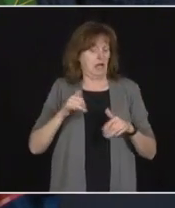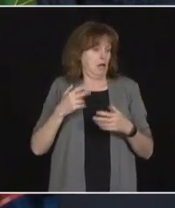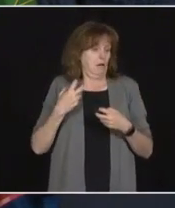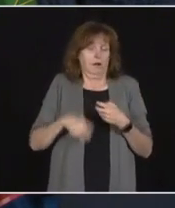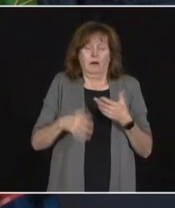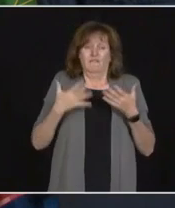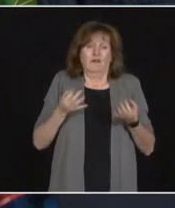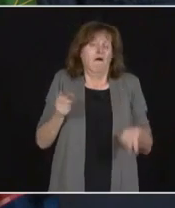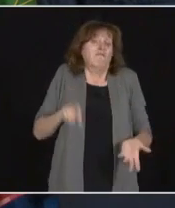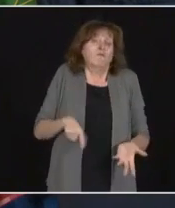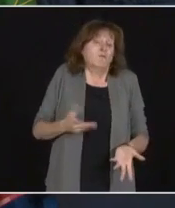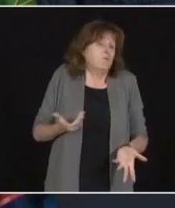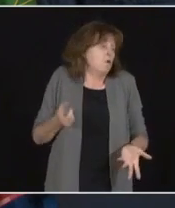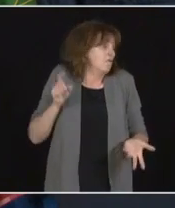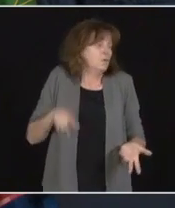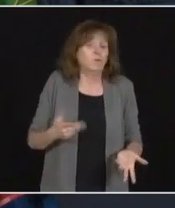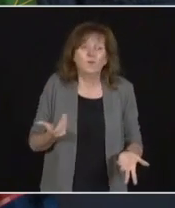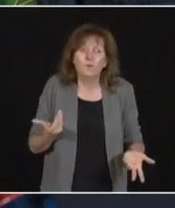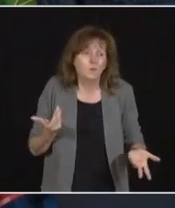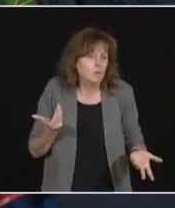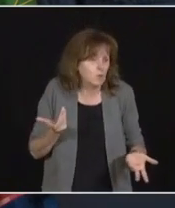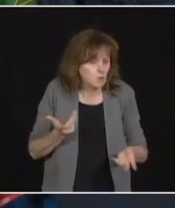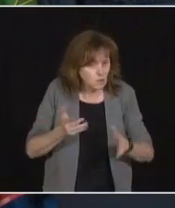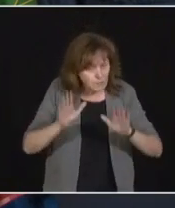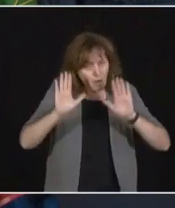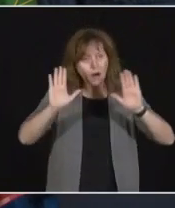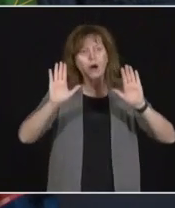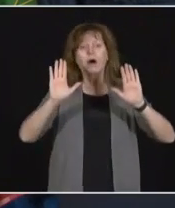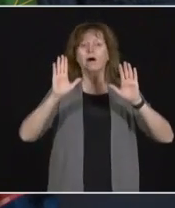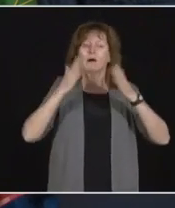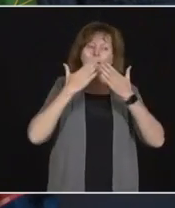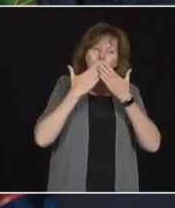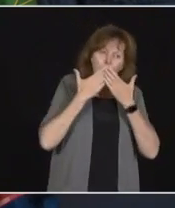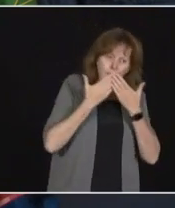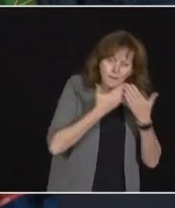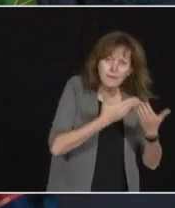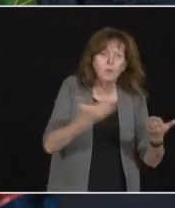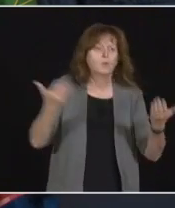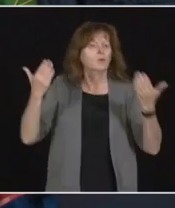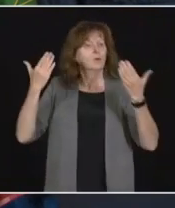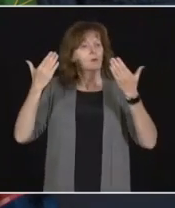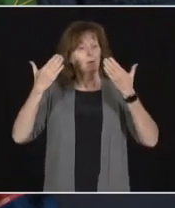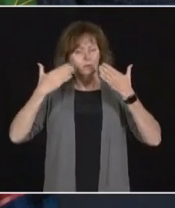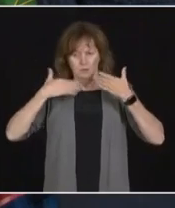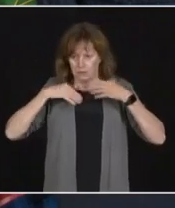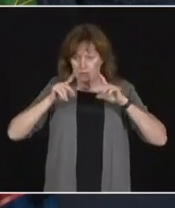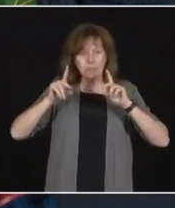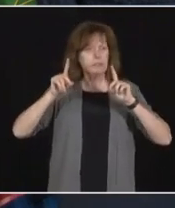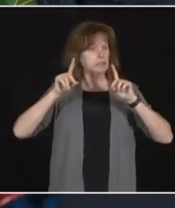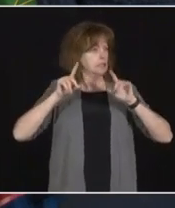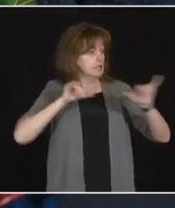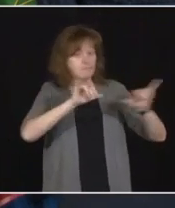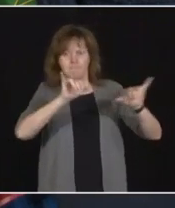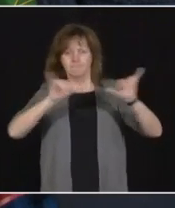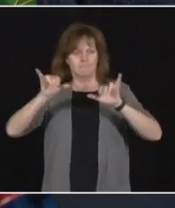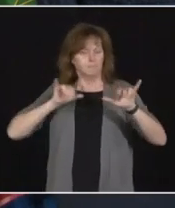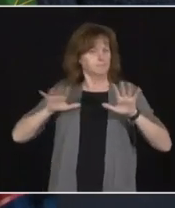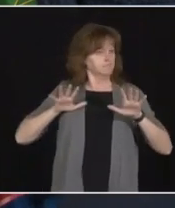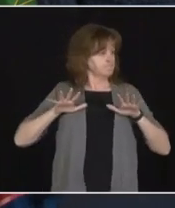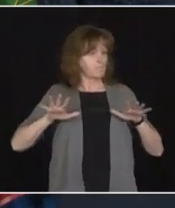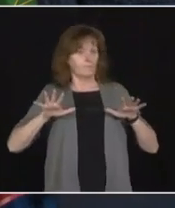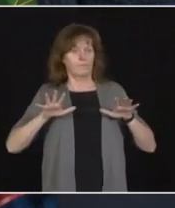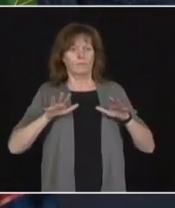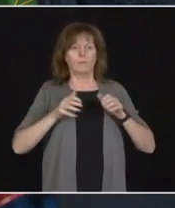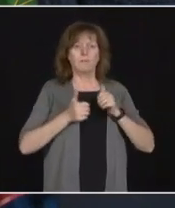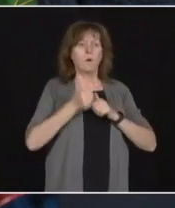of the steps we all took, we have been able to keep the vast majority of homes outbreak-free. This